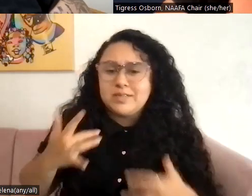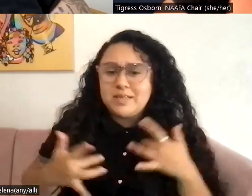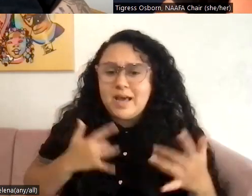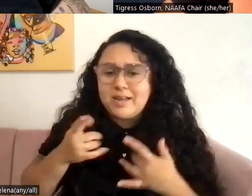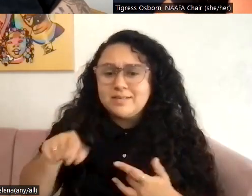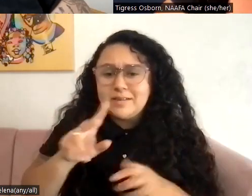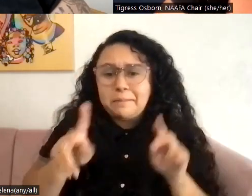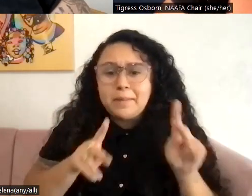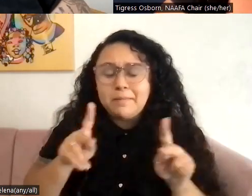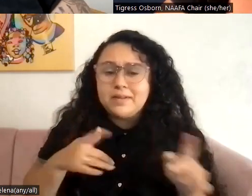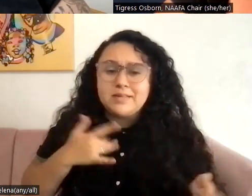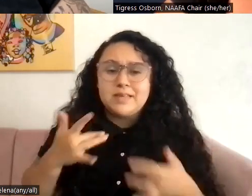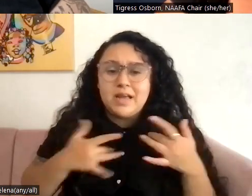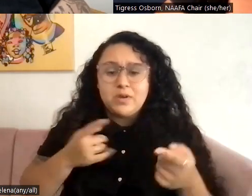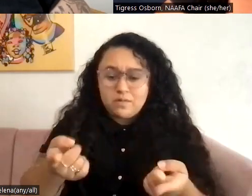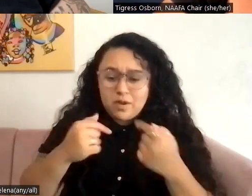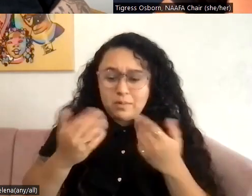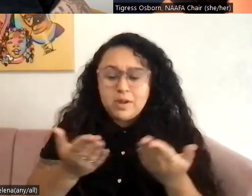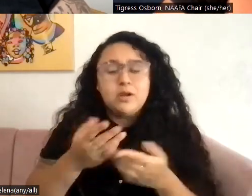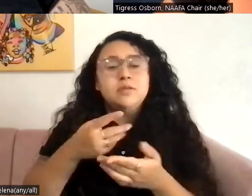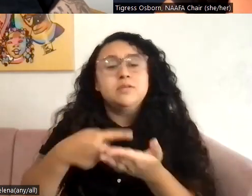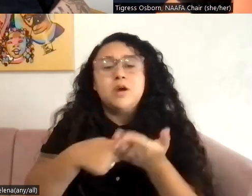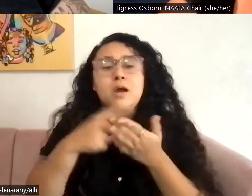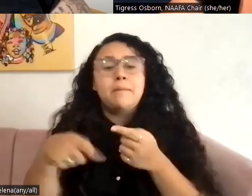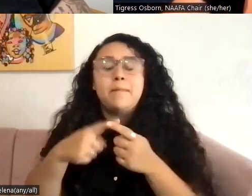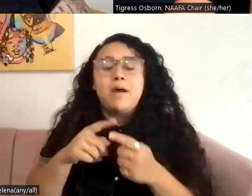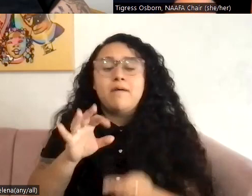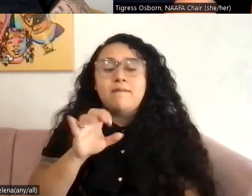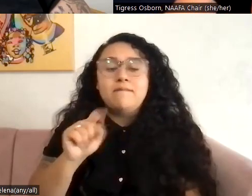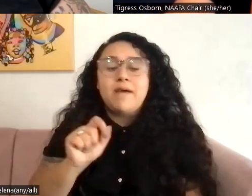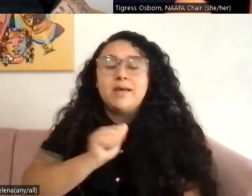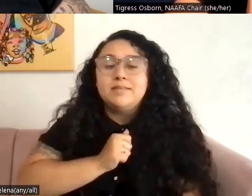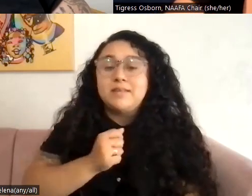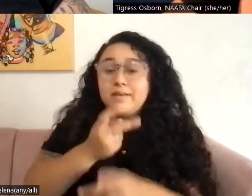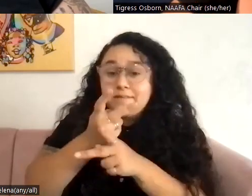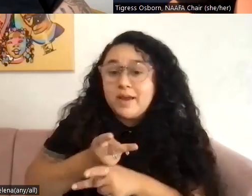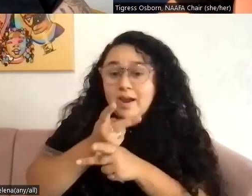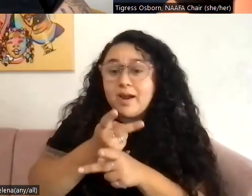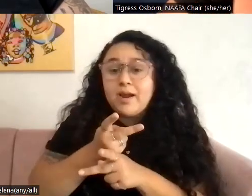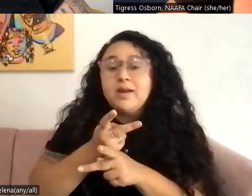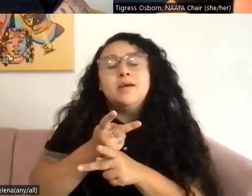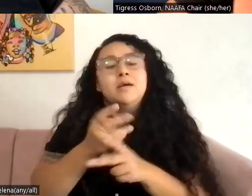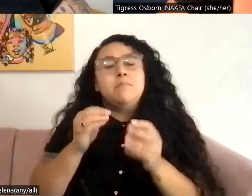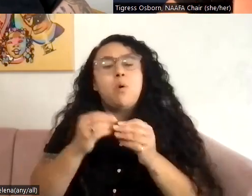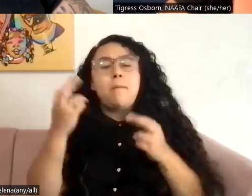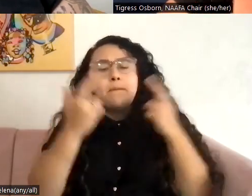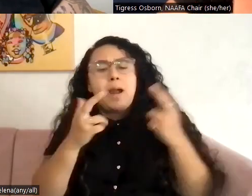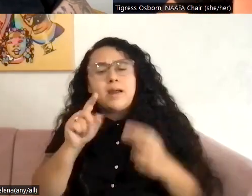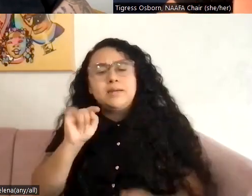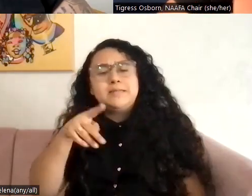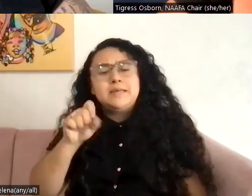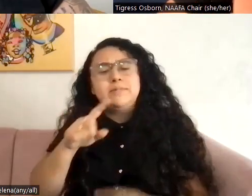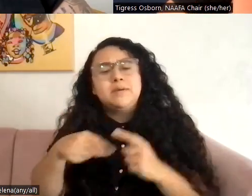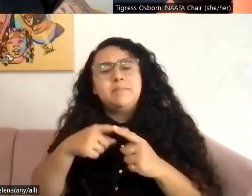you come here and talk about fat self-care. Before we get into some of your practical tips about fat self-care, let's talk about why you started